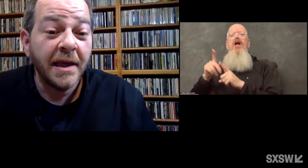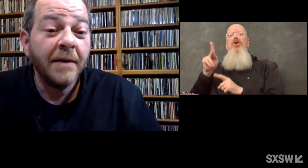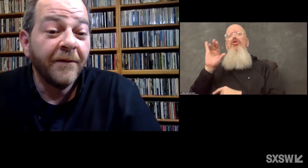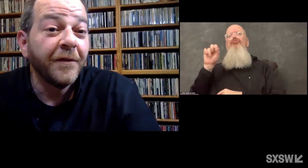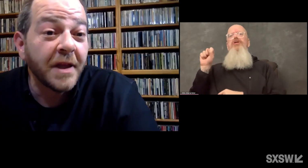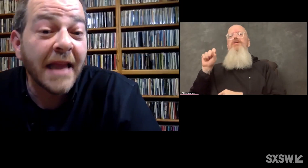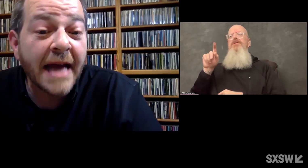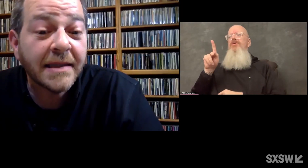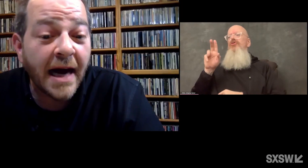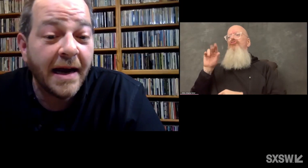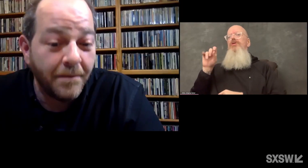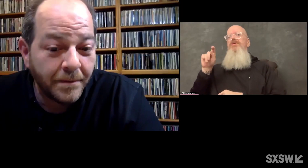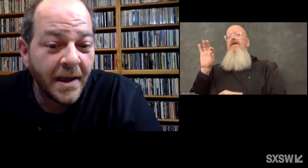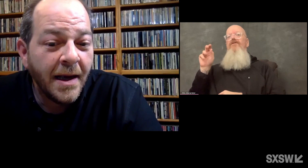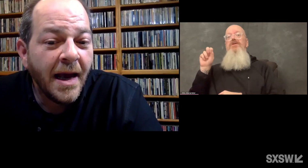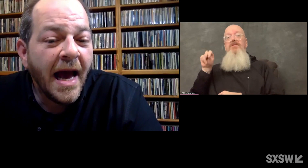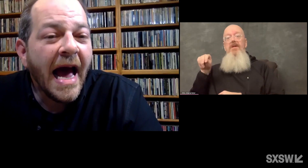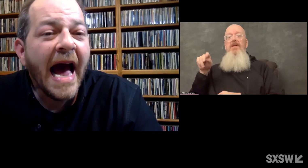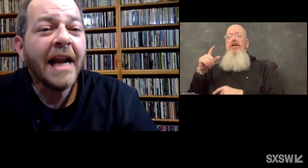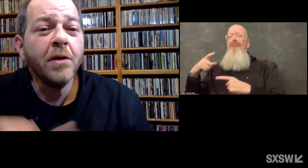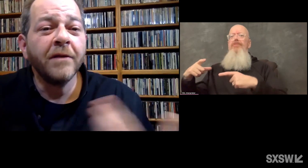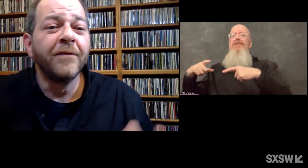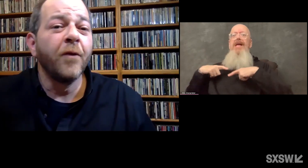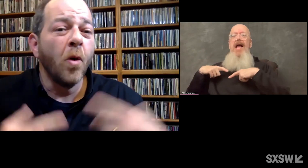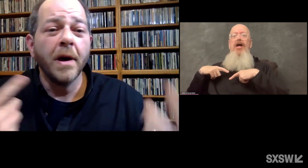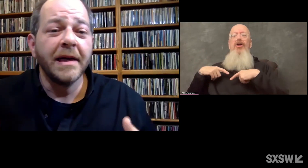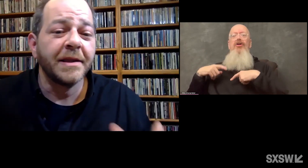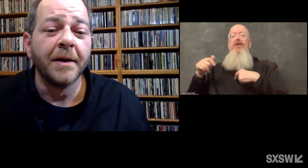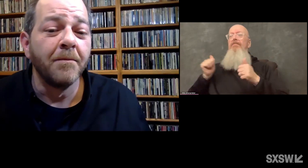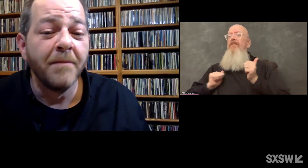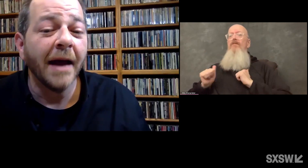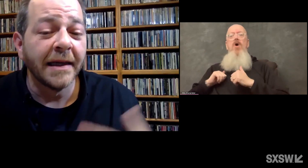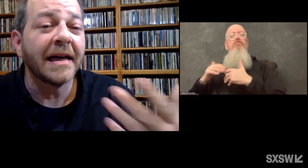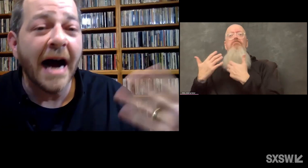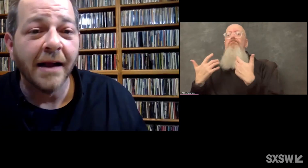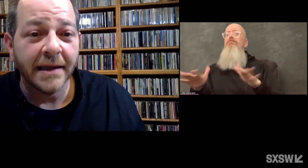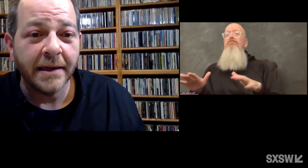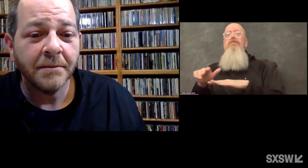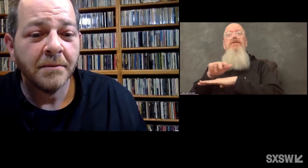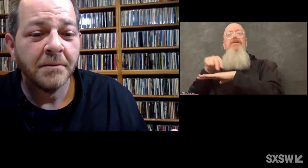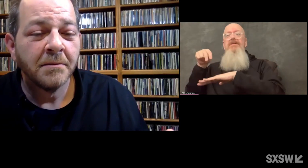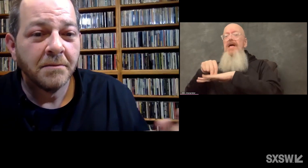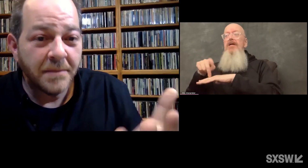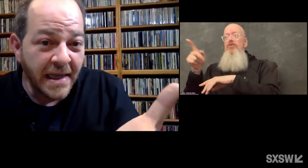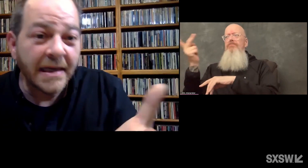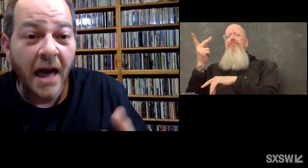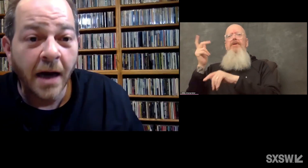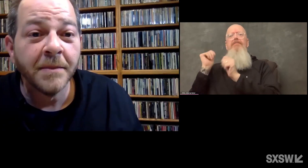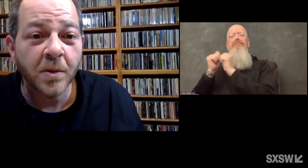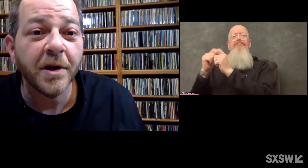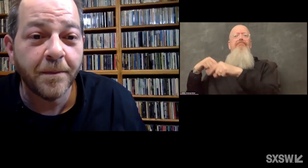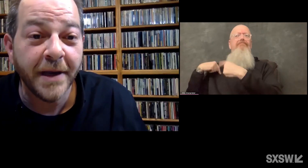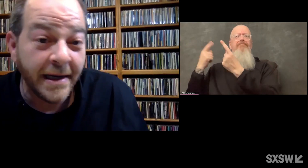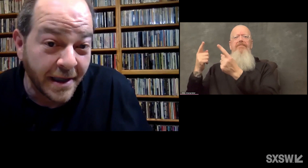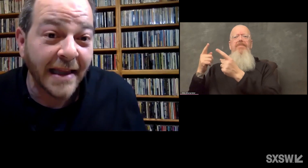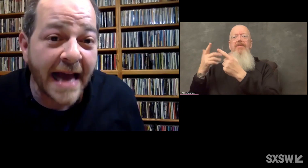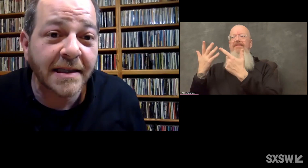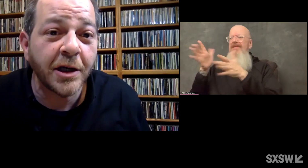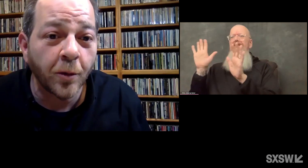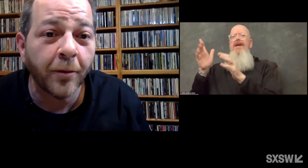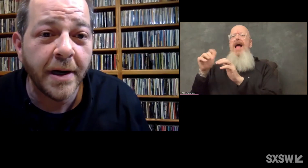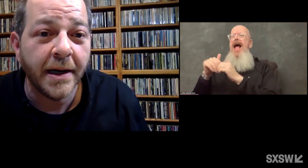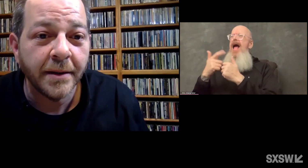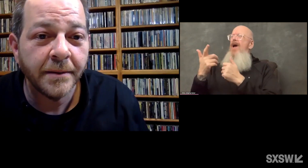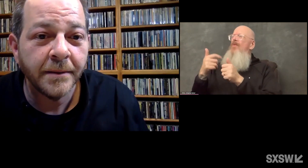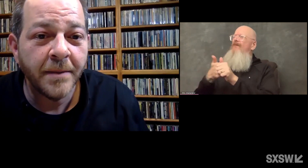stage with him for the last time. How do you avoid the melancholy that comes with being the